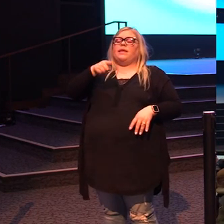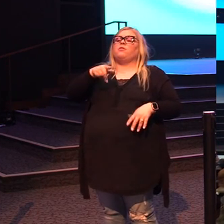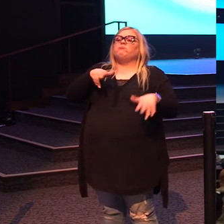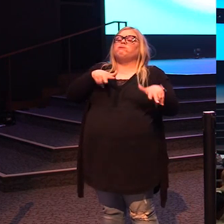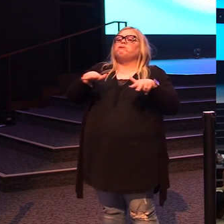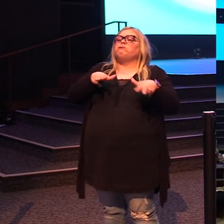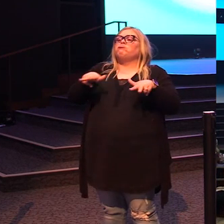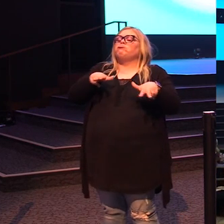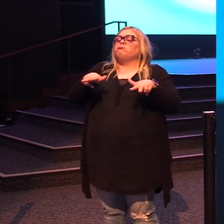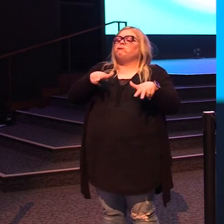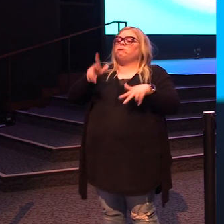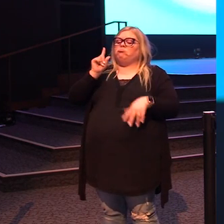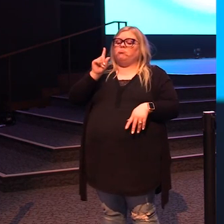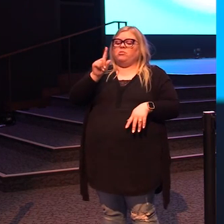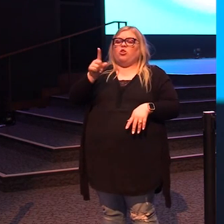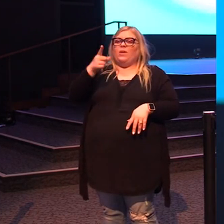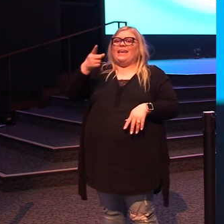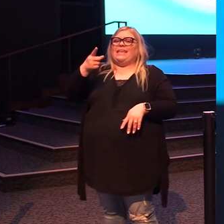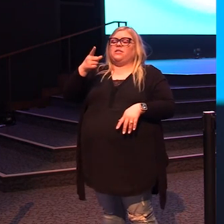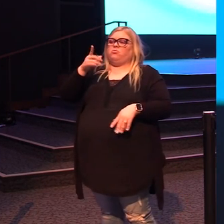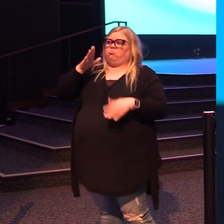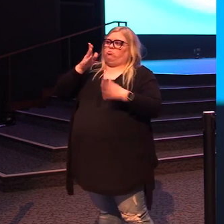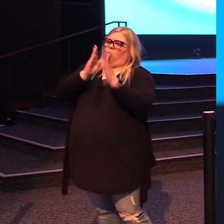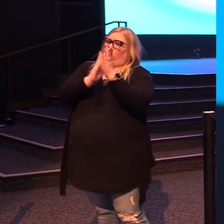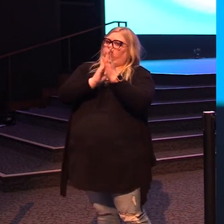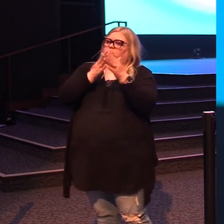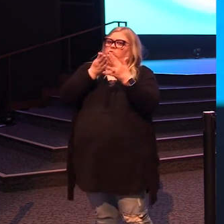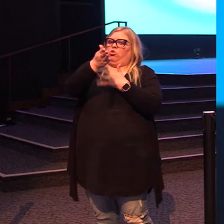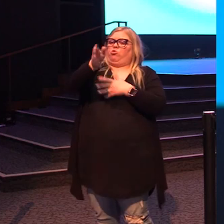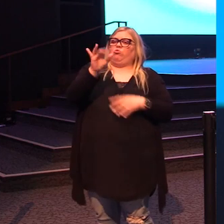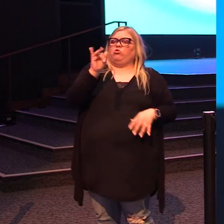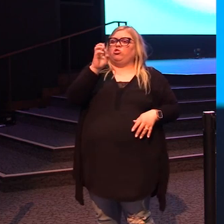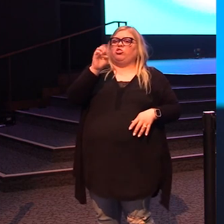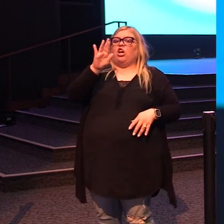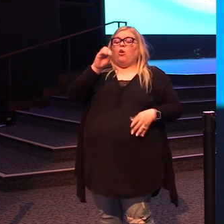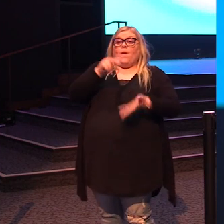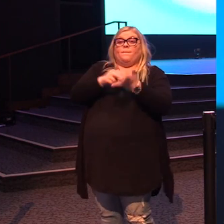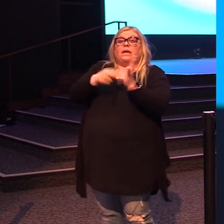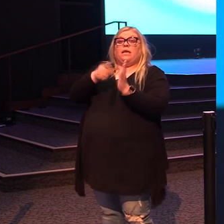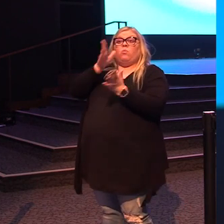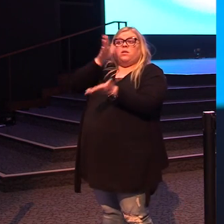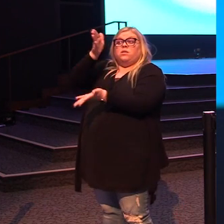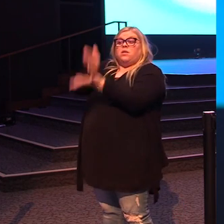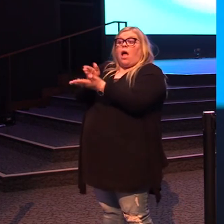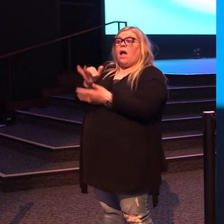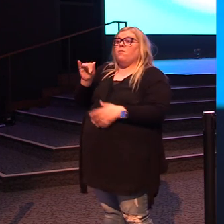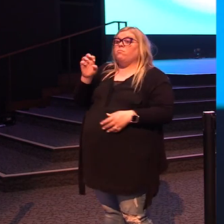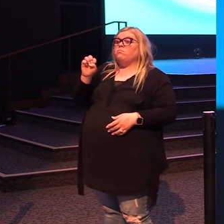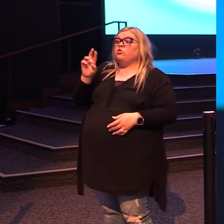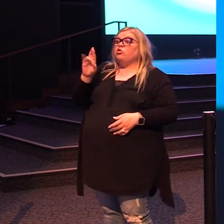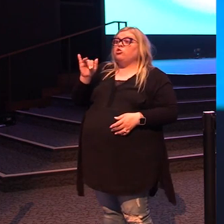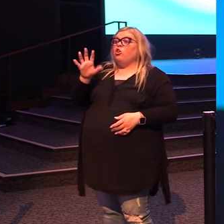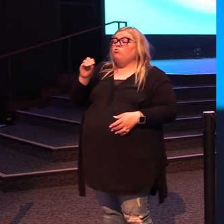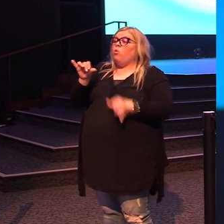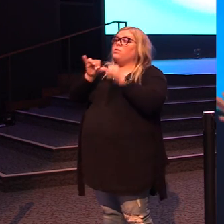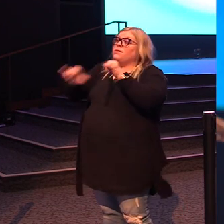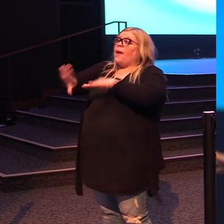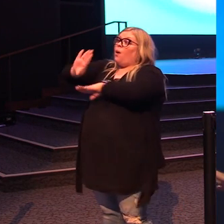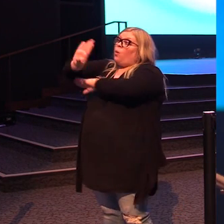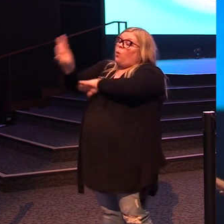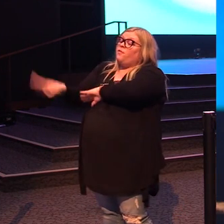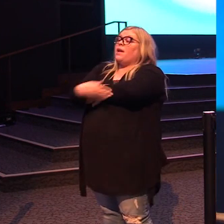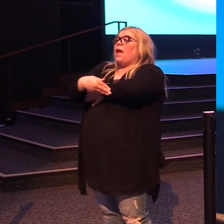that Jesus is passing through Jericho. He's not planning to stop in Jericho. He's not having an overnight